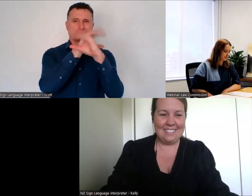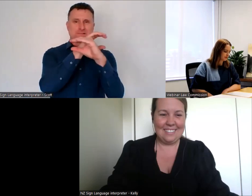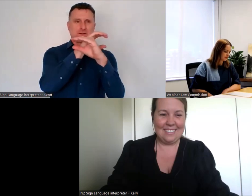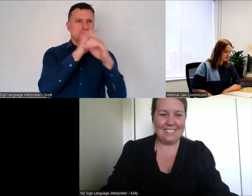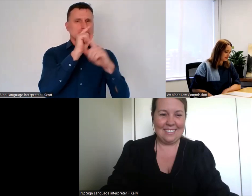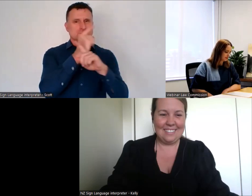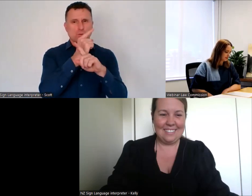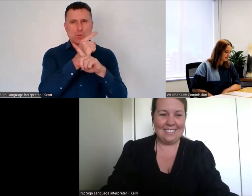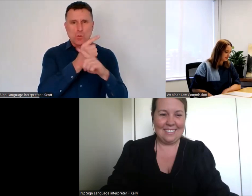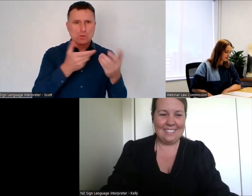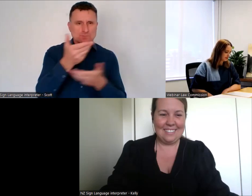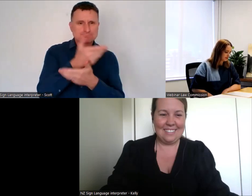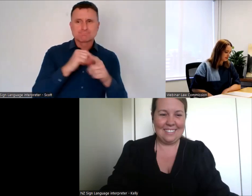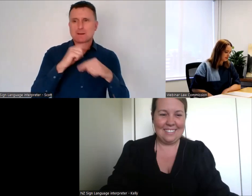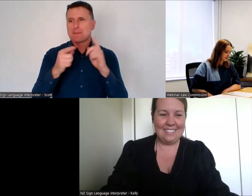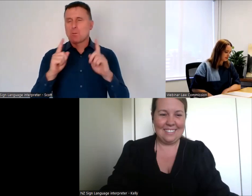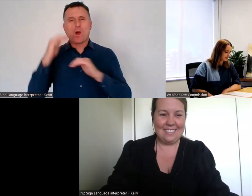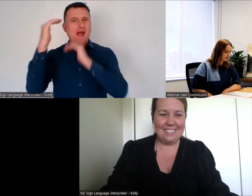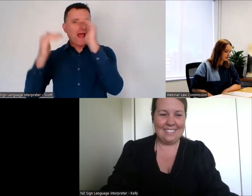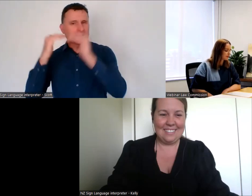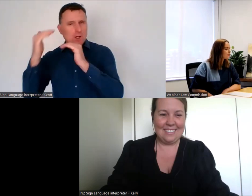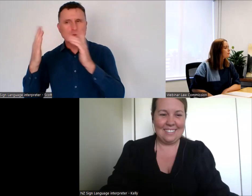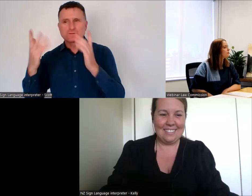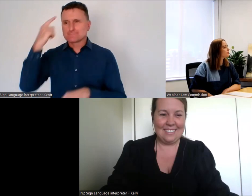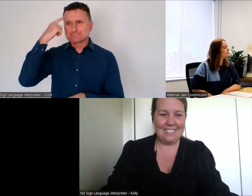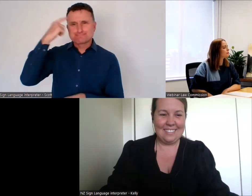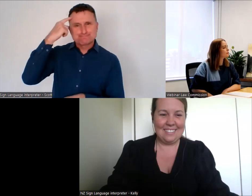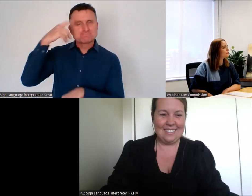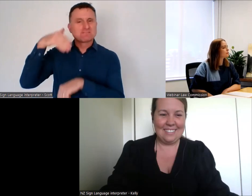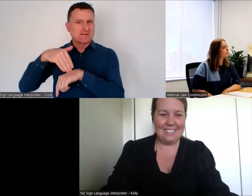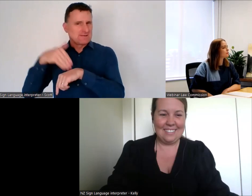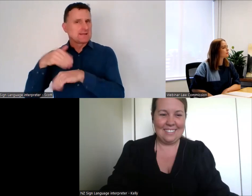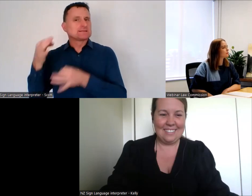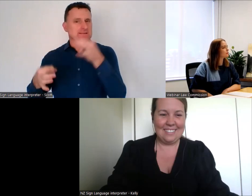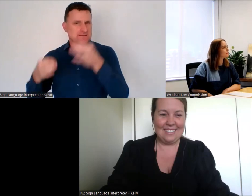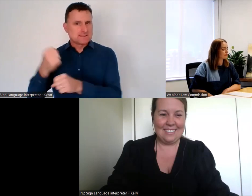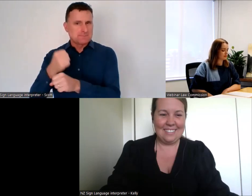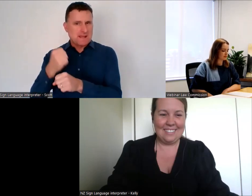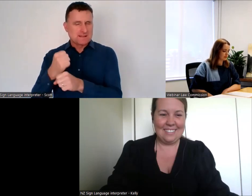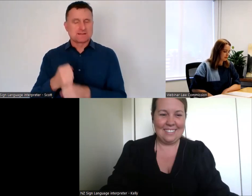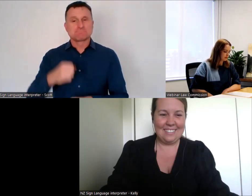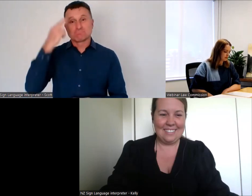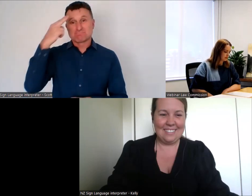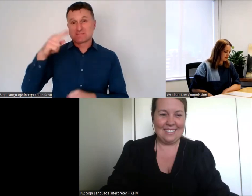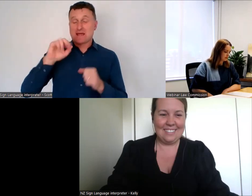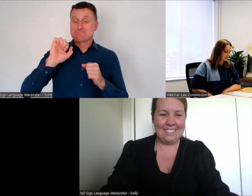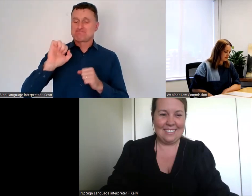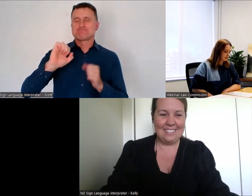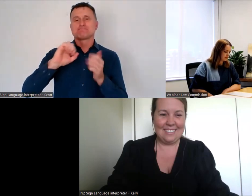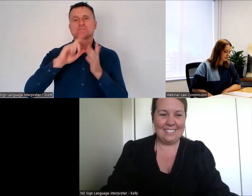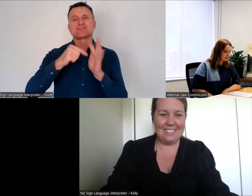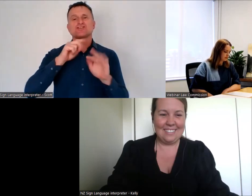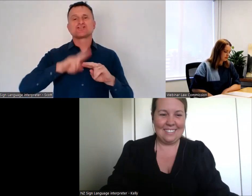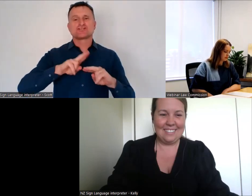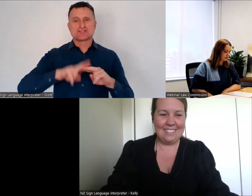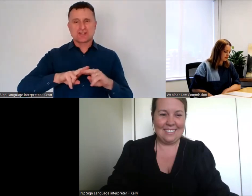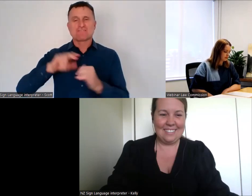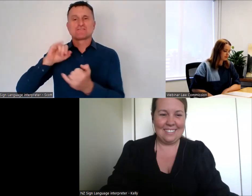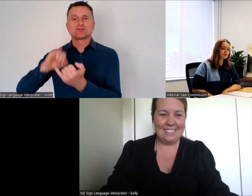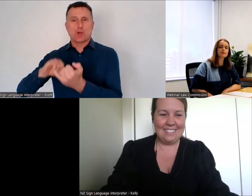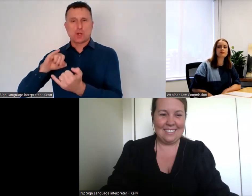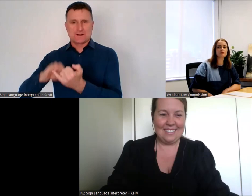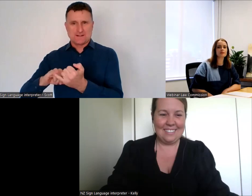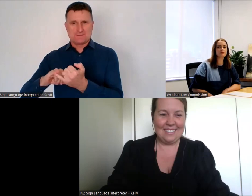with Effective Decision Making. My name is Jeff Shurtcliffe, I'm the Commissioner here leading this